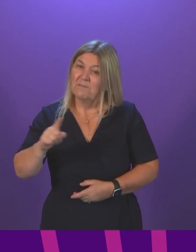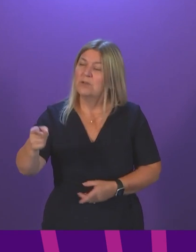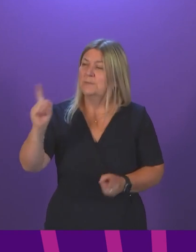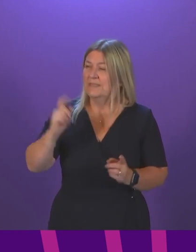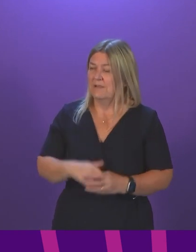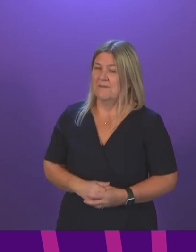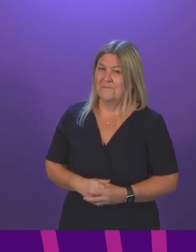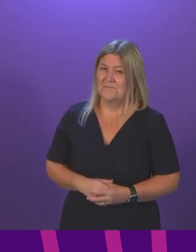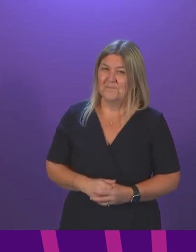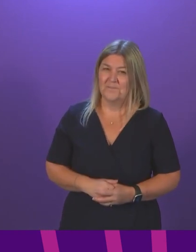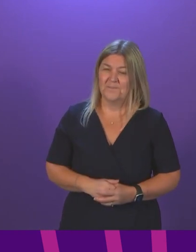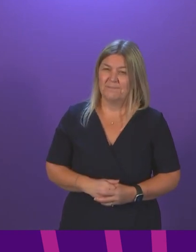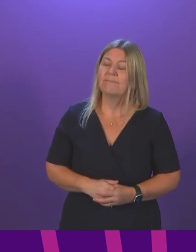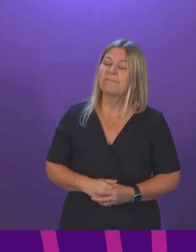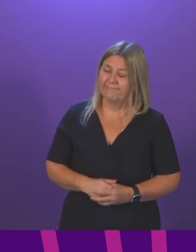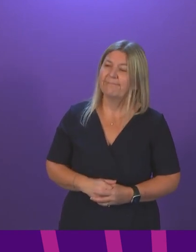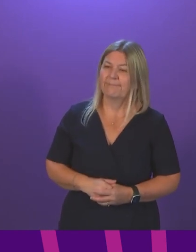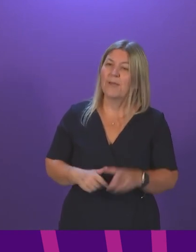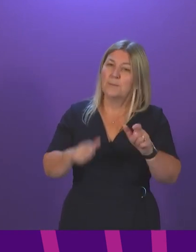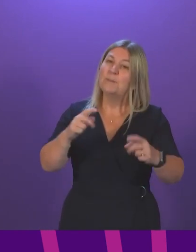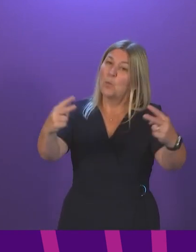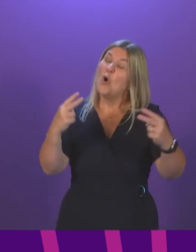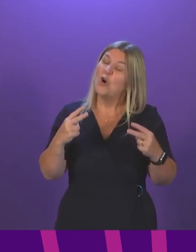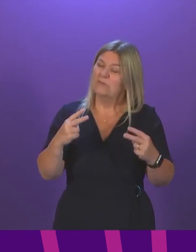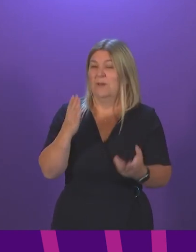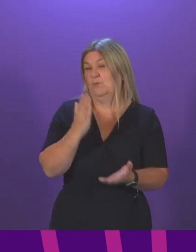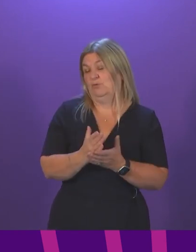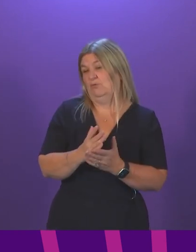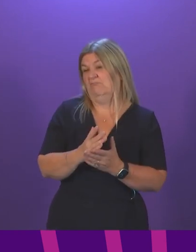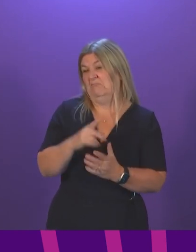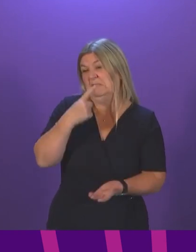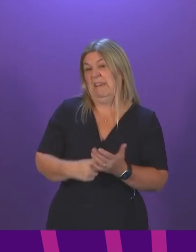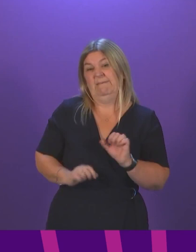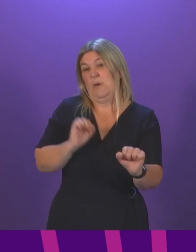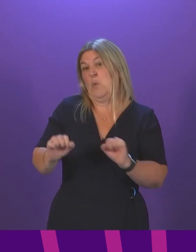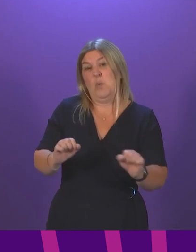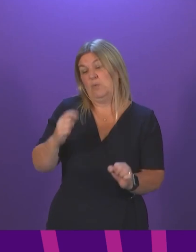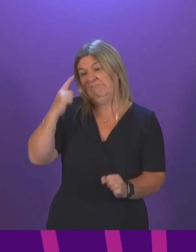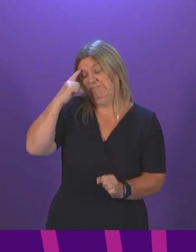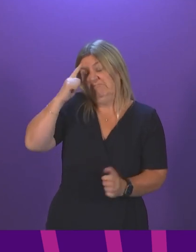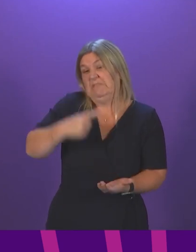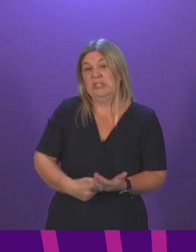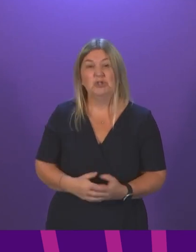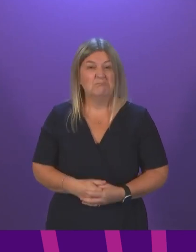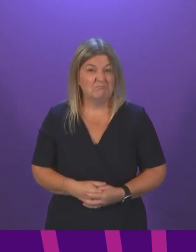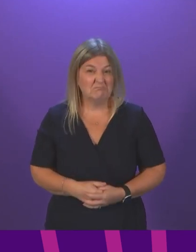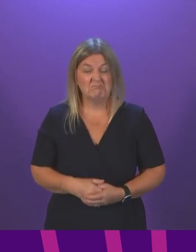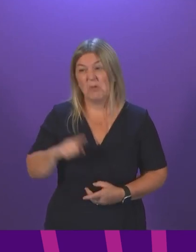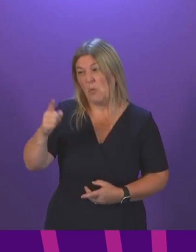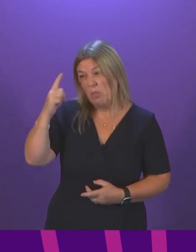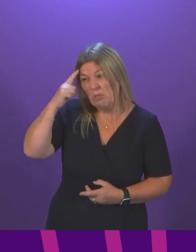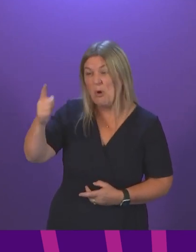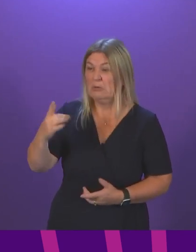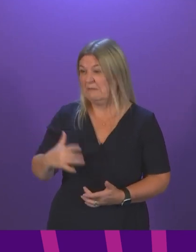watching this will draw their own conclusions from the tone and tenor of some of the remarks that are being made.